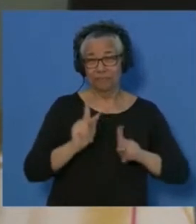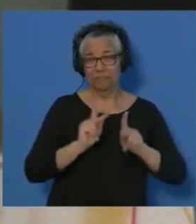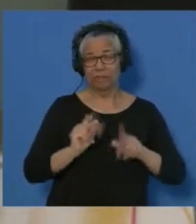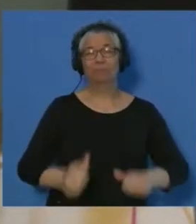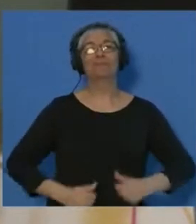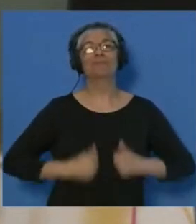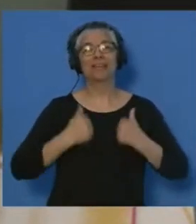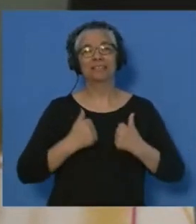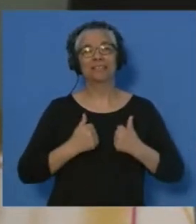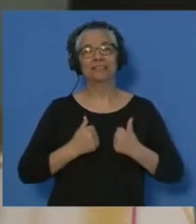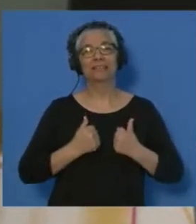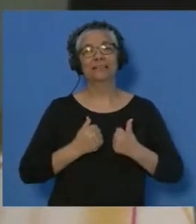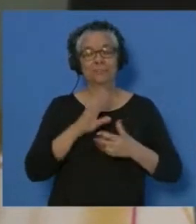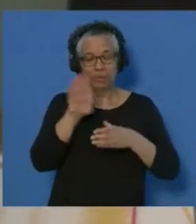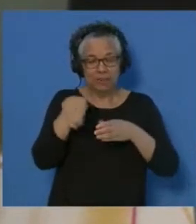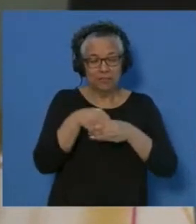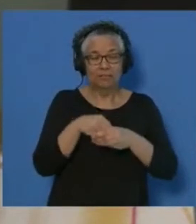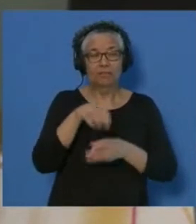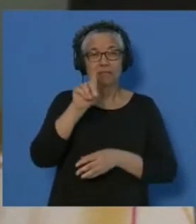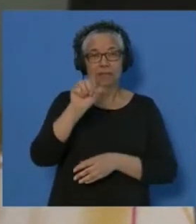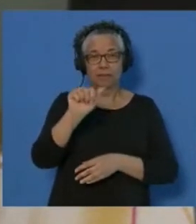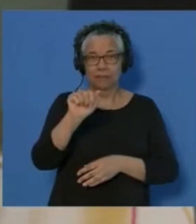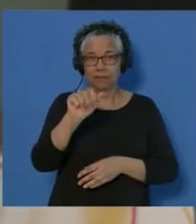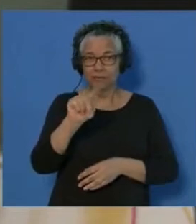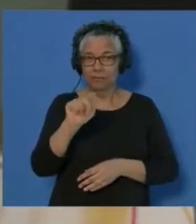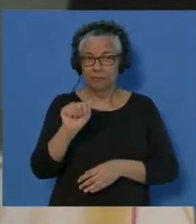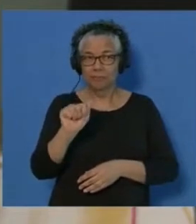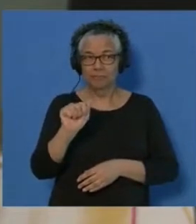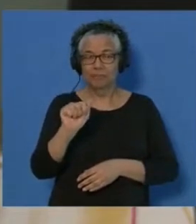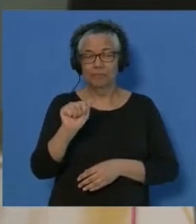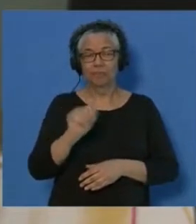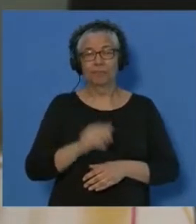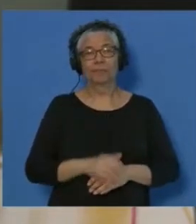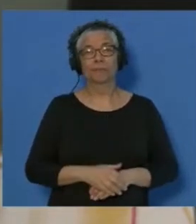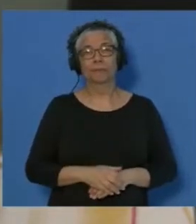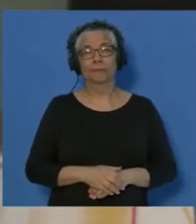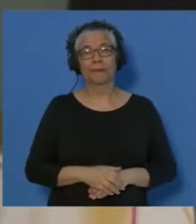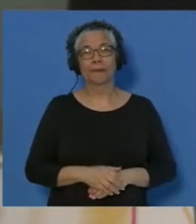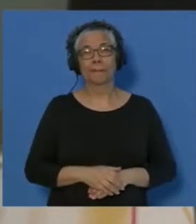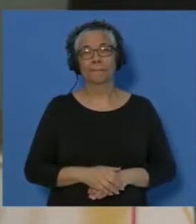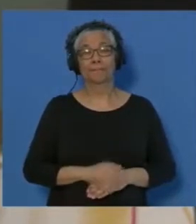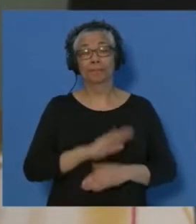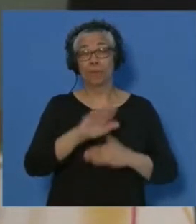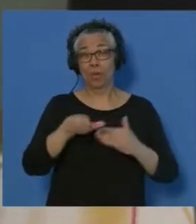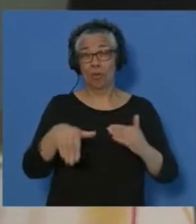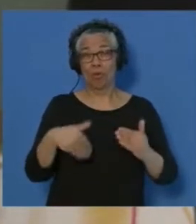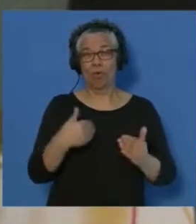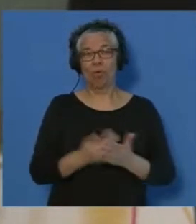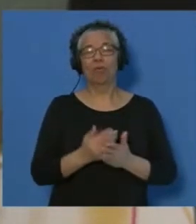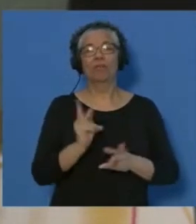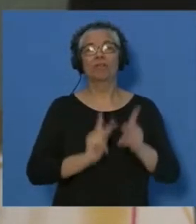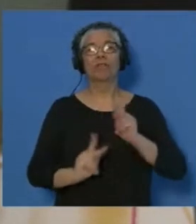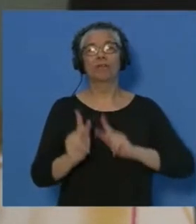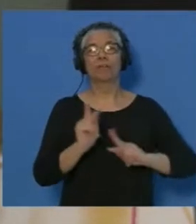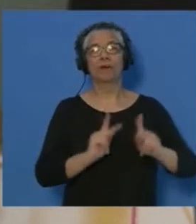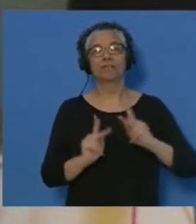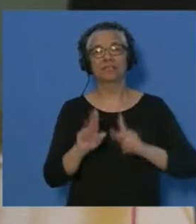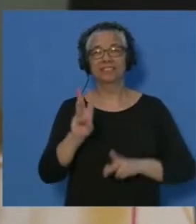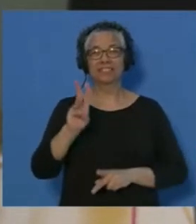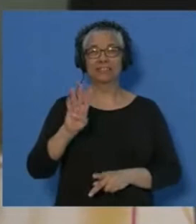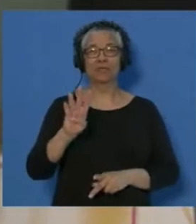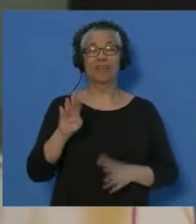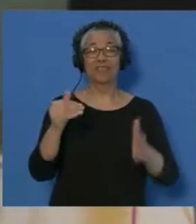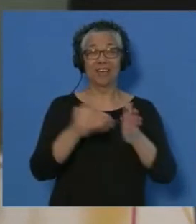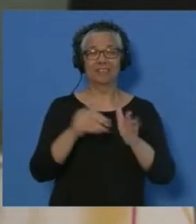that all of our 64,000 persons can also move forward